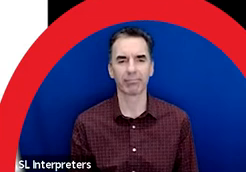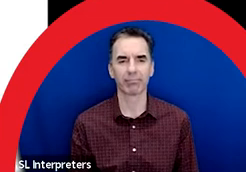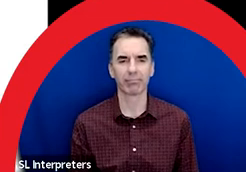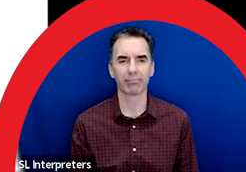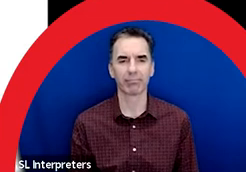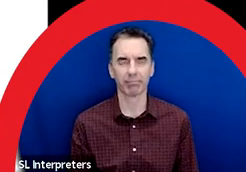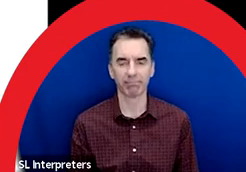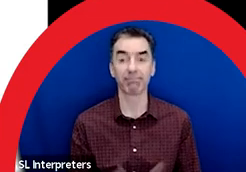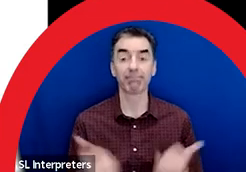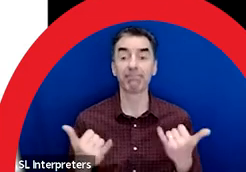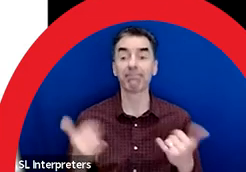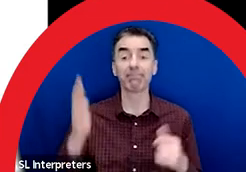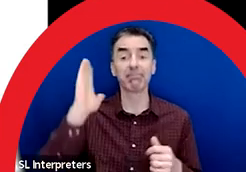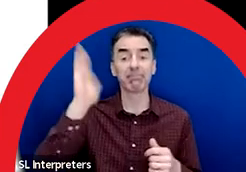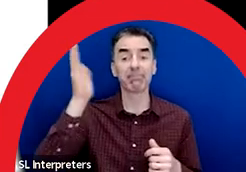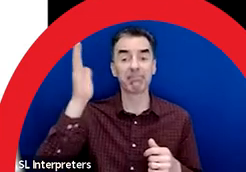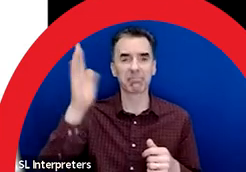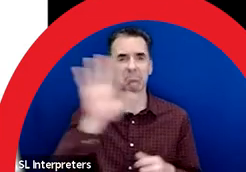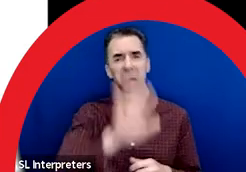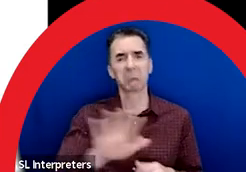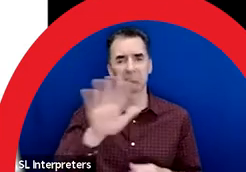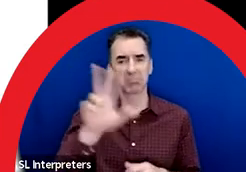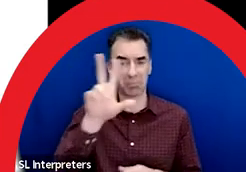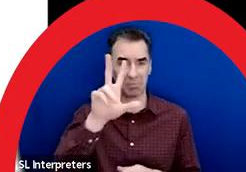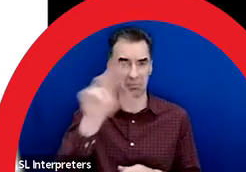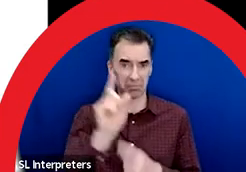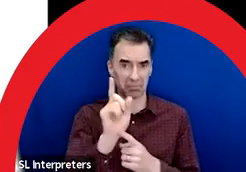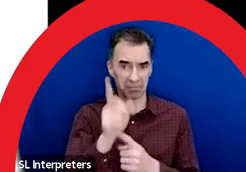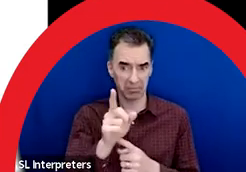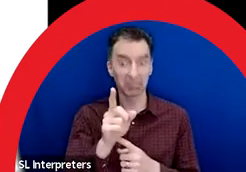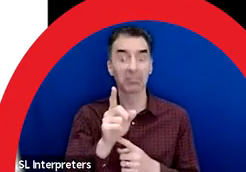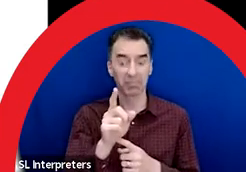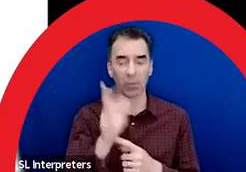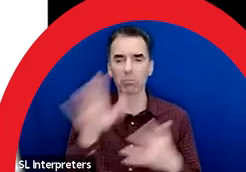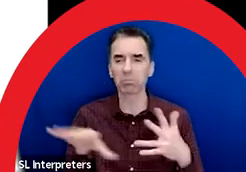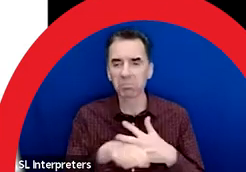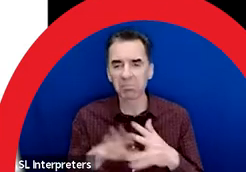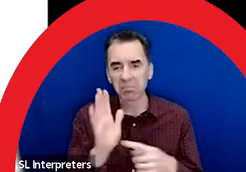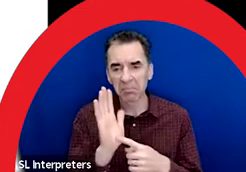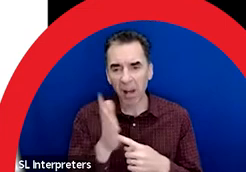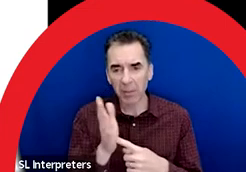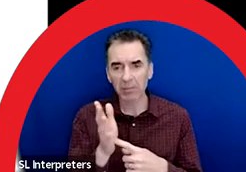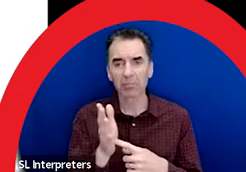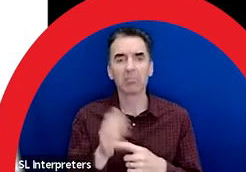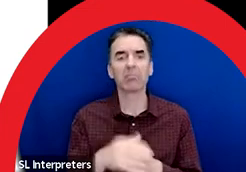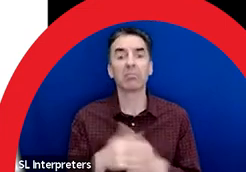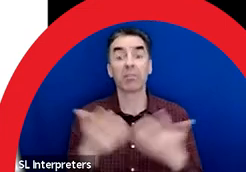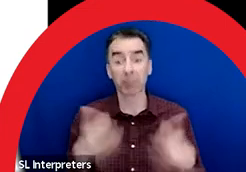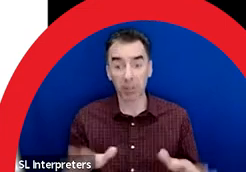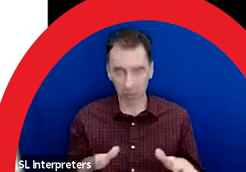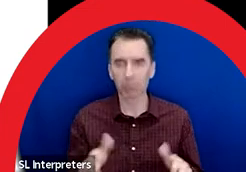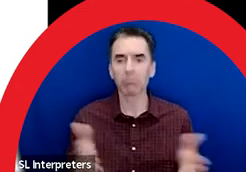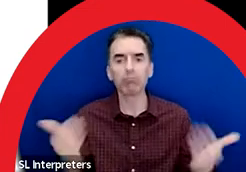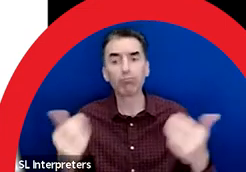Today's presentation will last for about 30 minutes, then we'll break for five minutes. We'll finish with a question and answer period.